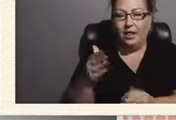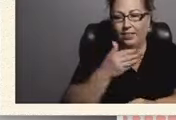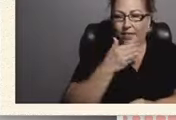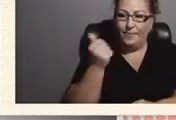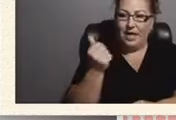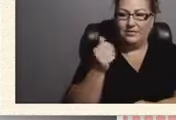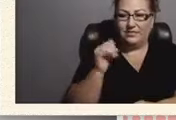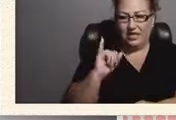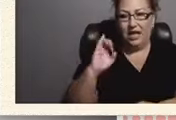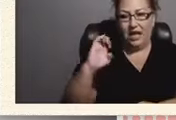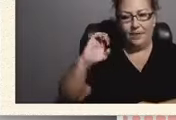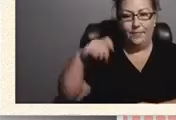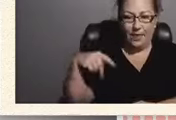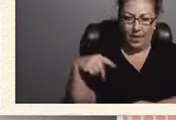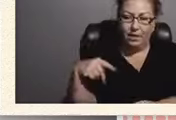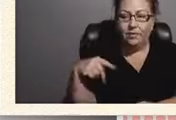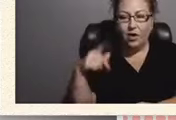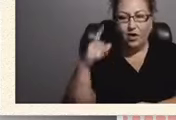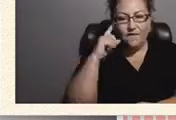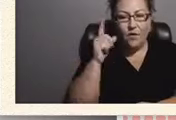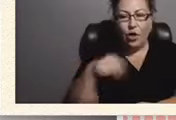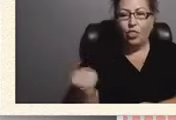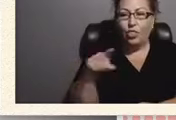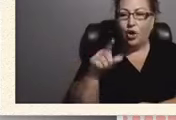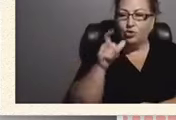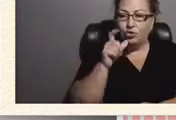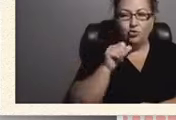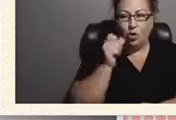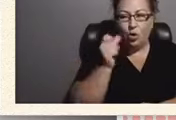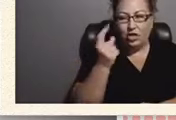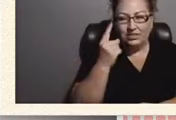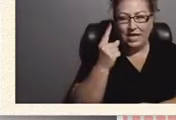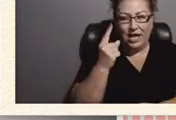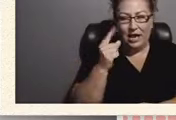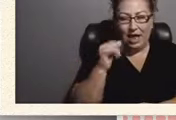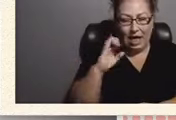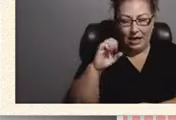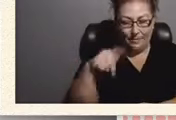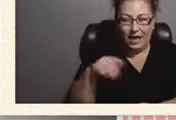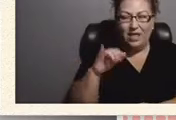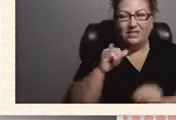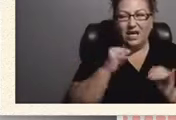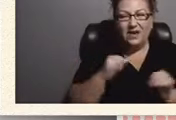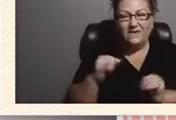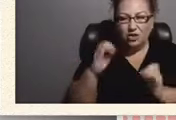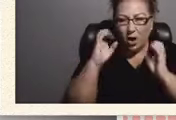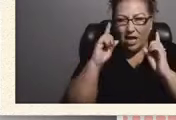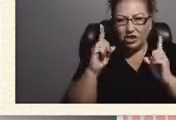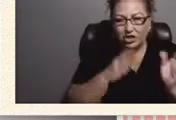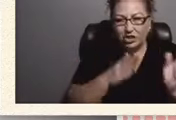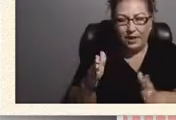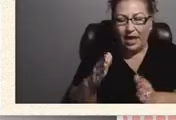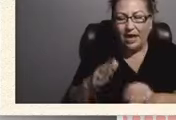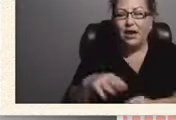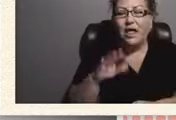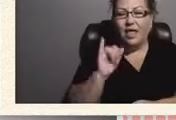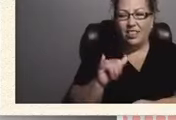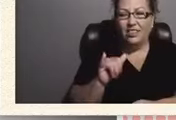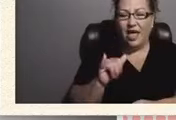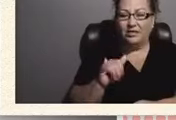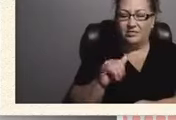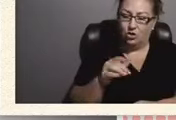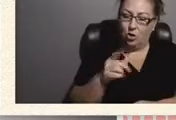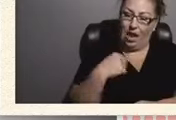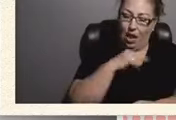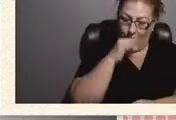educational plan for those who don't understand what an IEP is at this point. So that our kids can have a fair chance